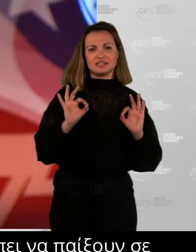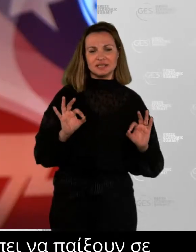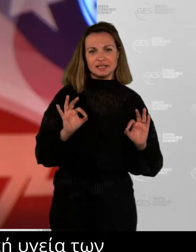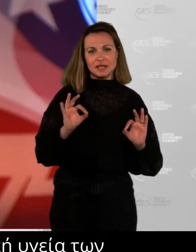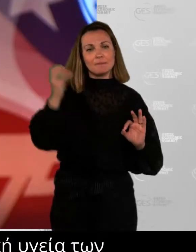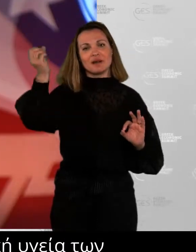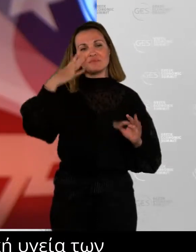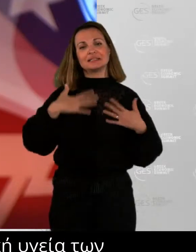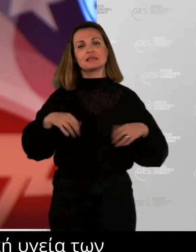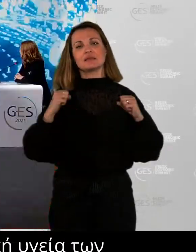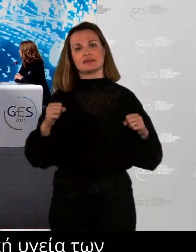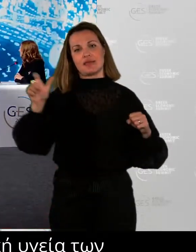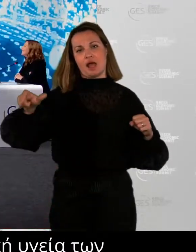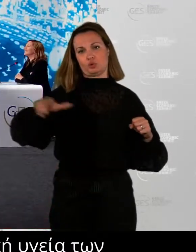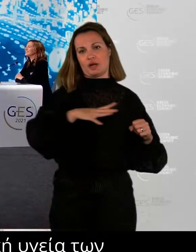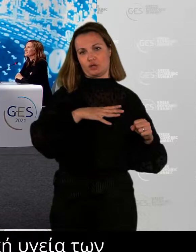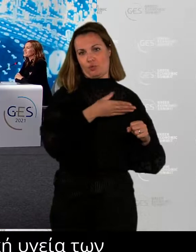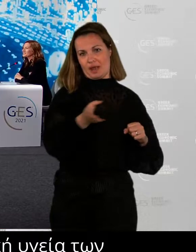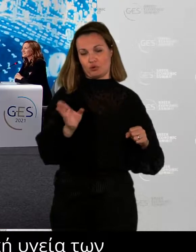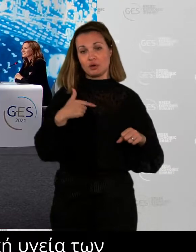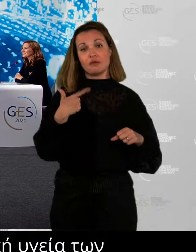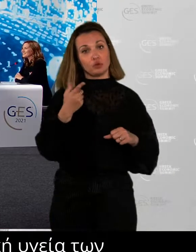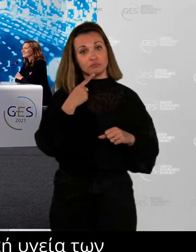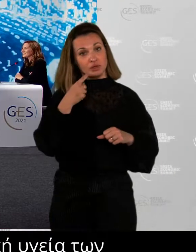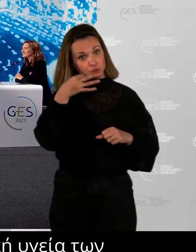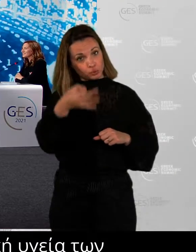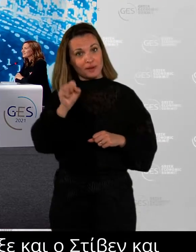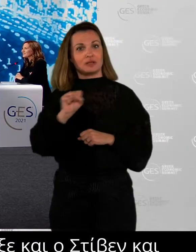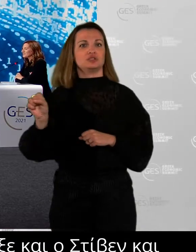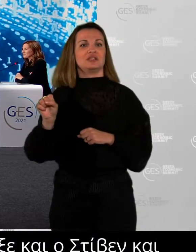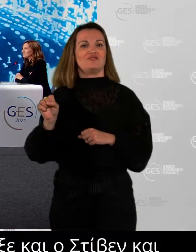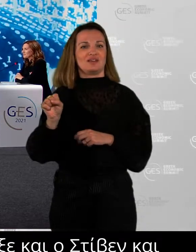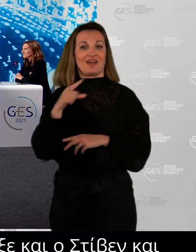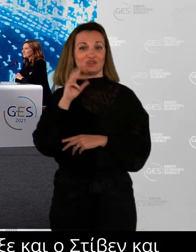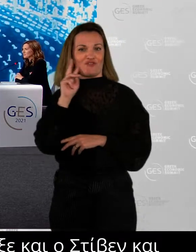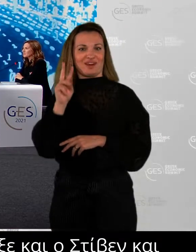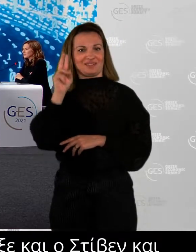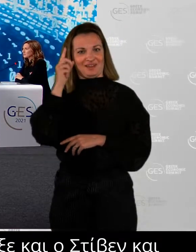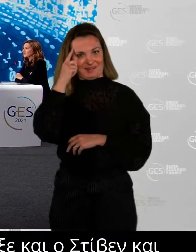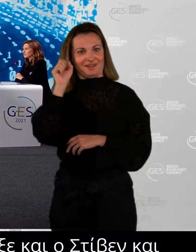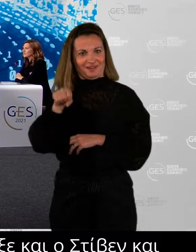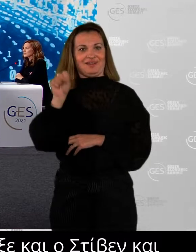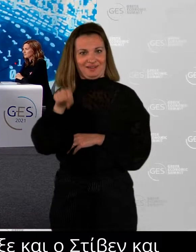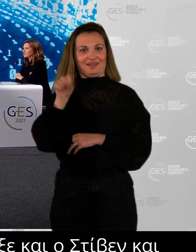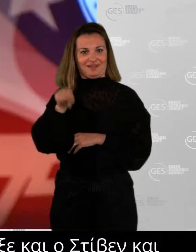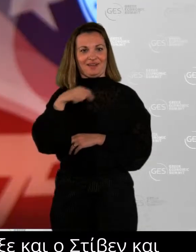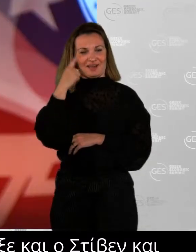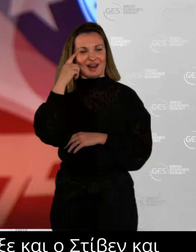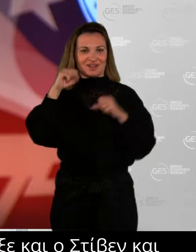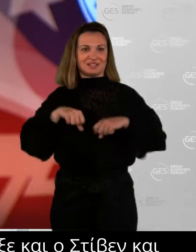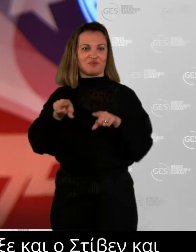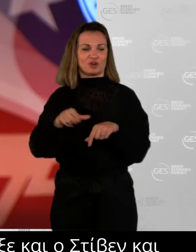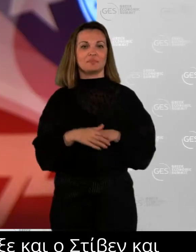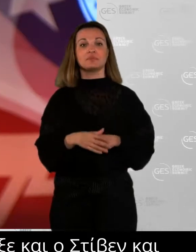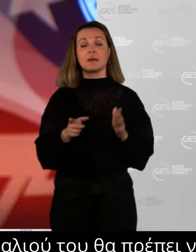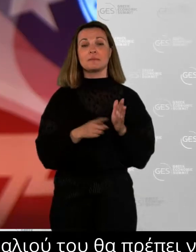agrees right now as well, as we can see. We should, how can I say, worry a bit more and work a lot more